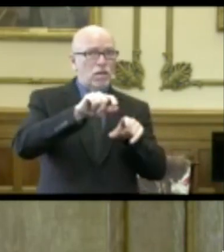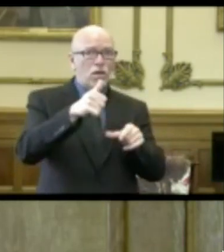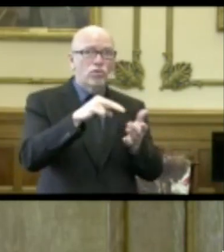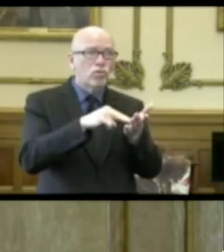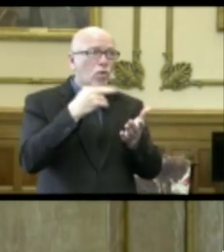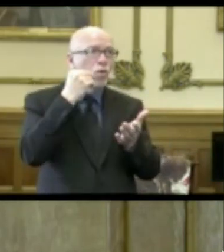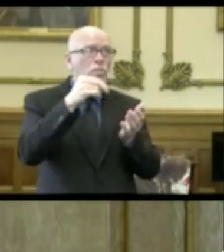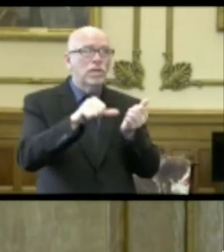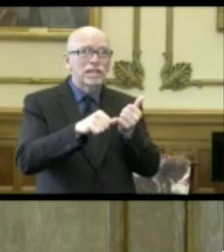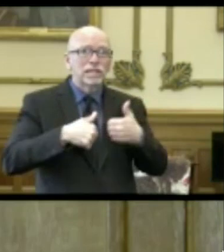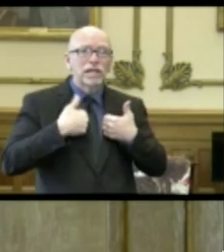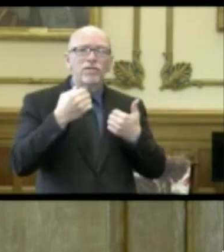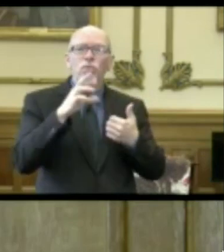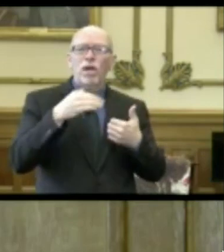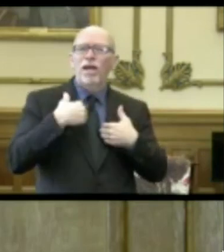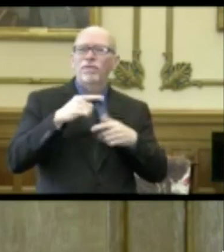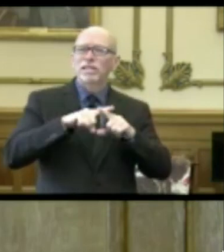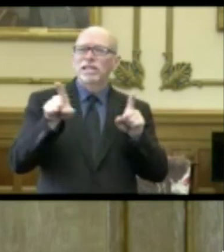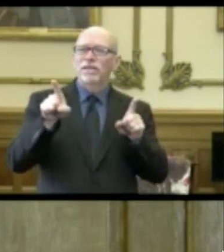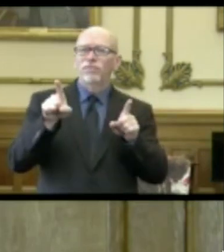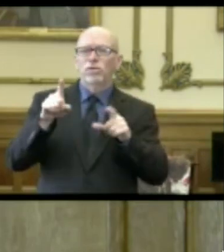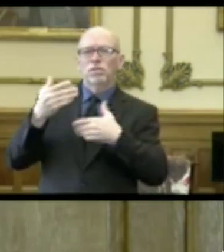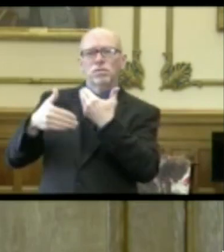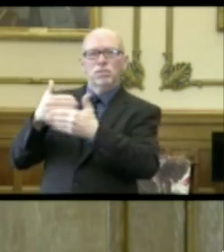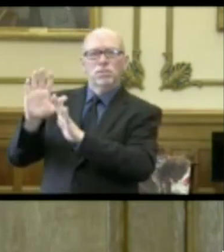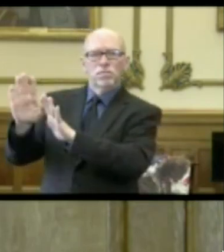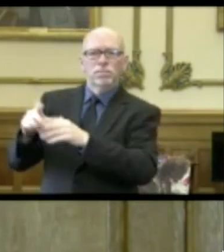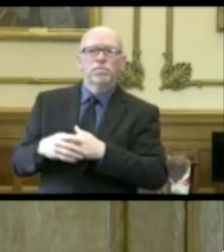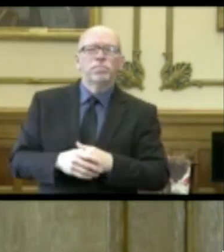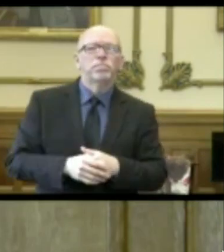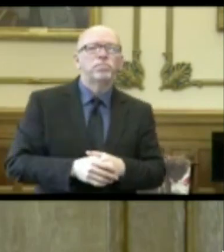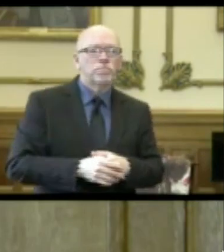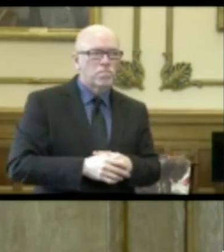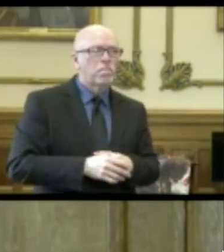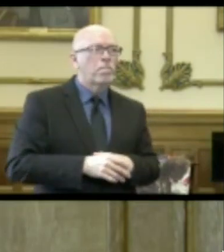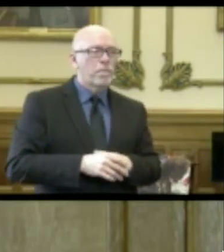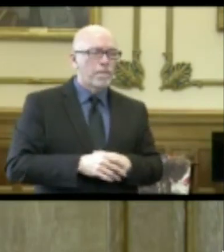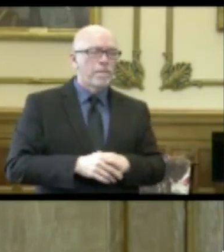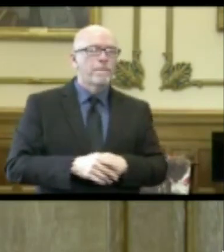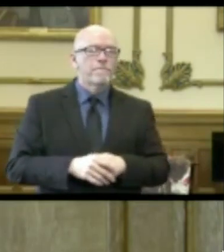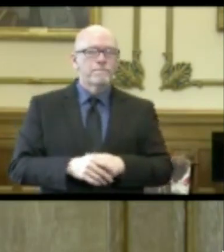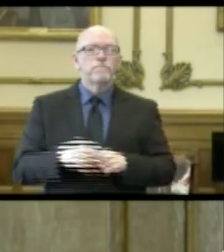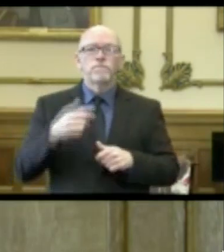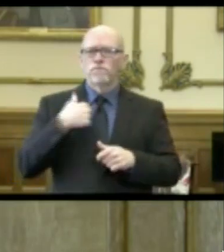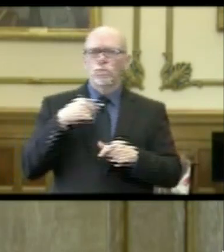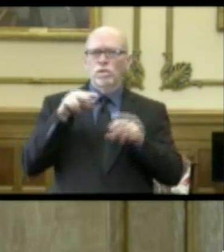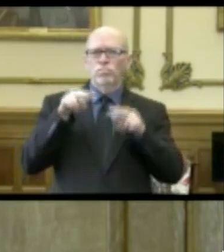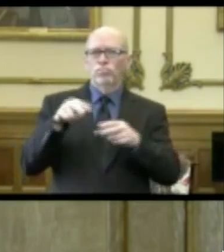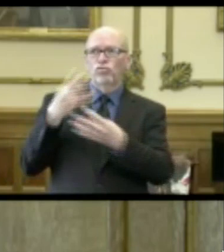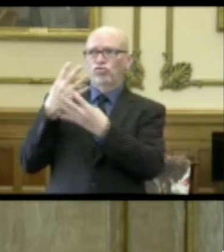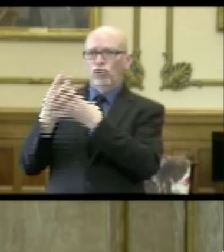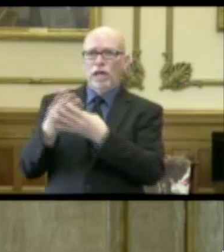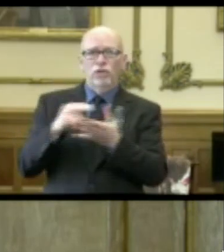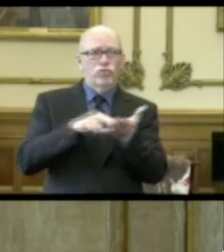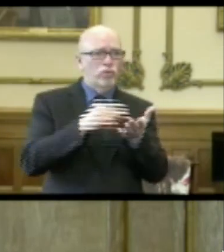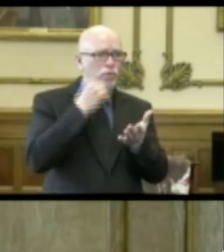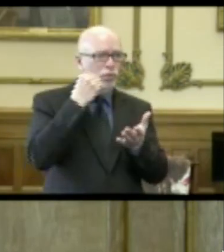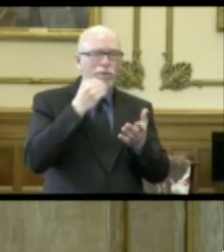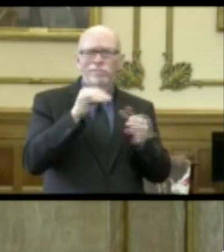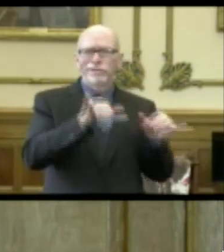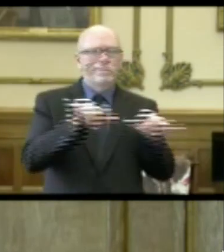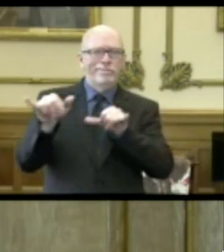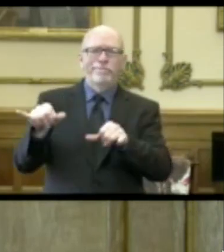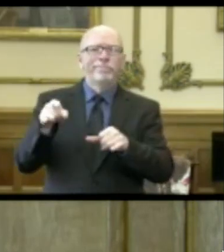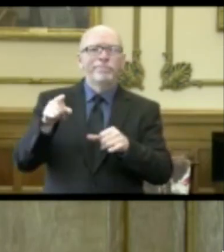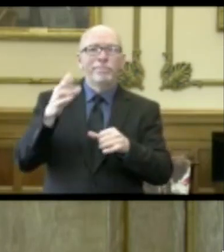facilities or if maybe they have a different protocol of some kind. Yeah, so we do treat jails exactly the same way. It's a congregate living